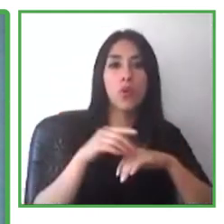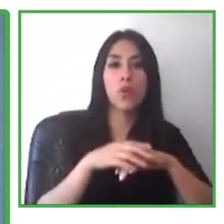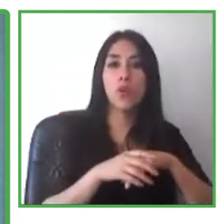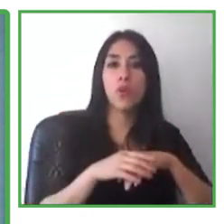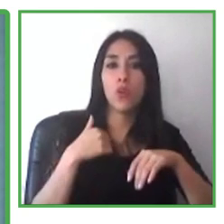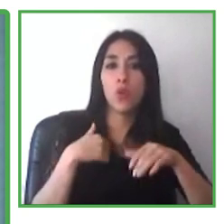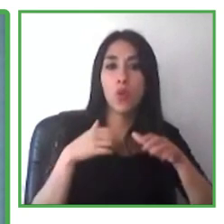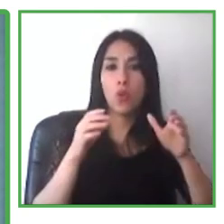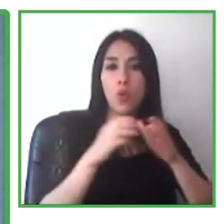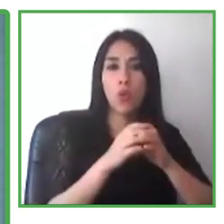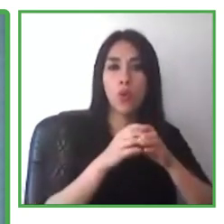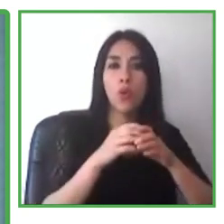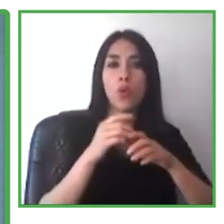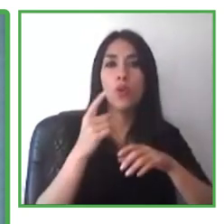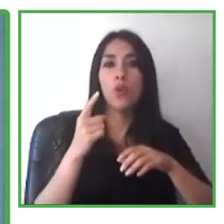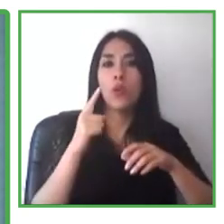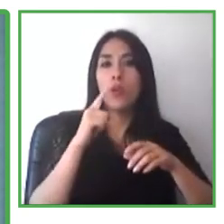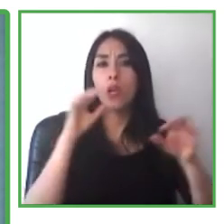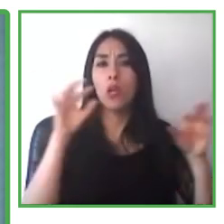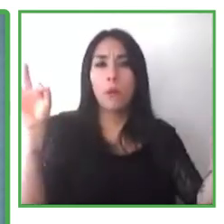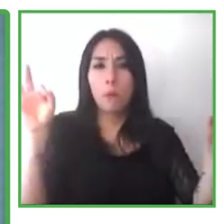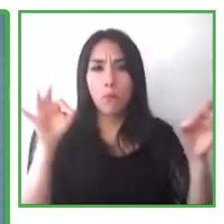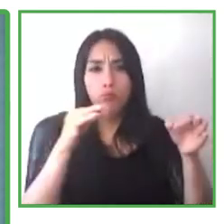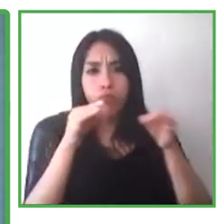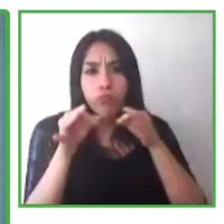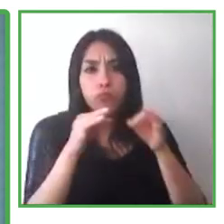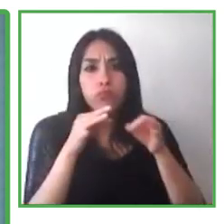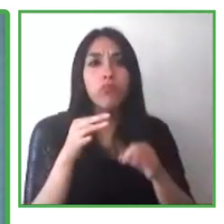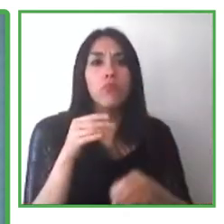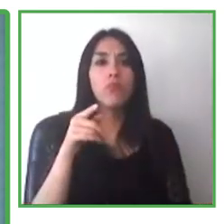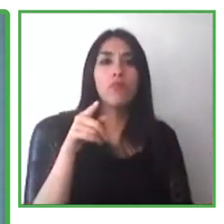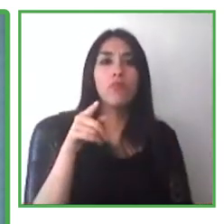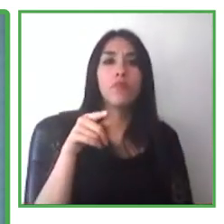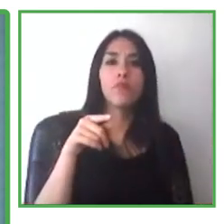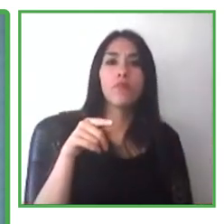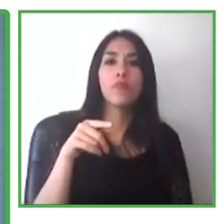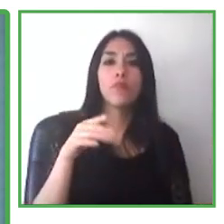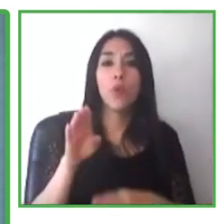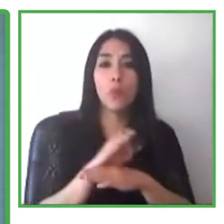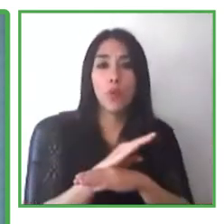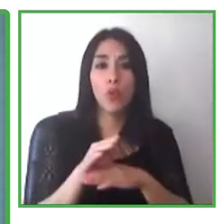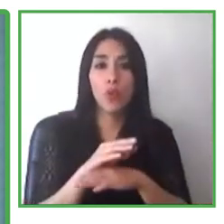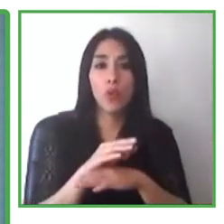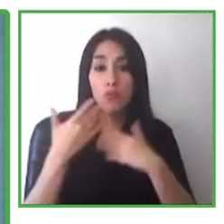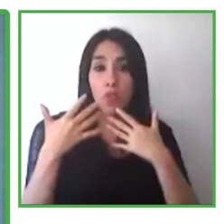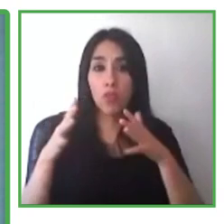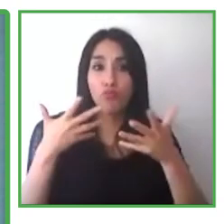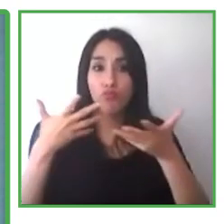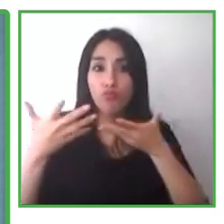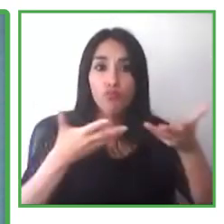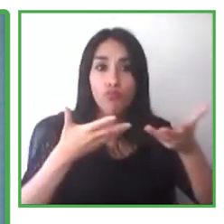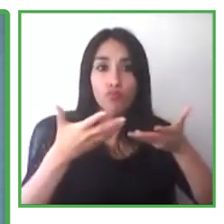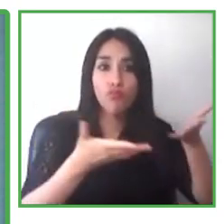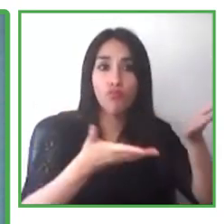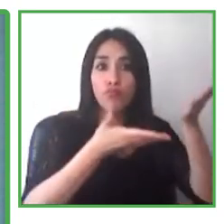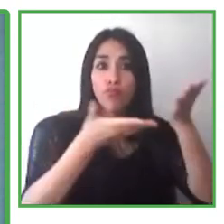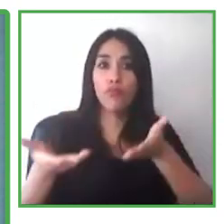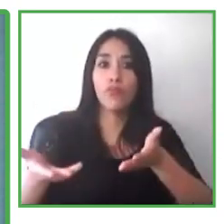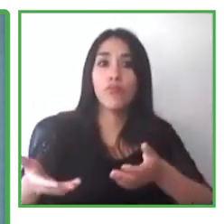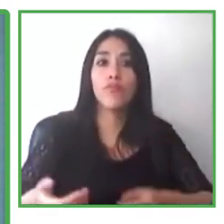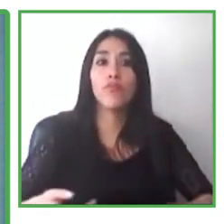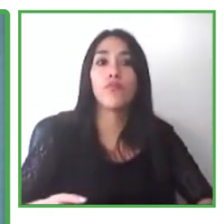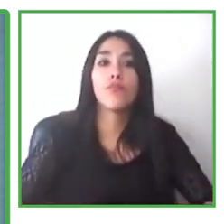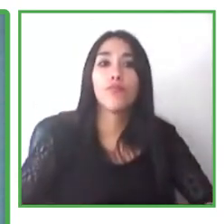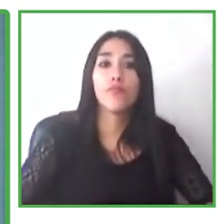But they also introduce us to their peers. And that is very important.